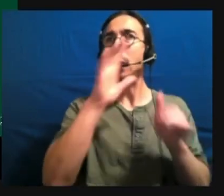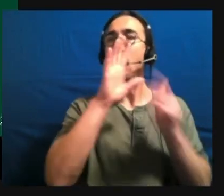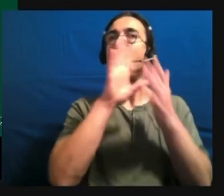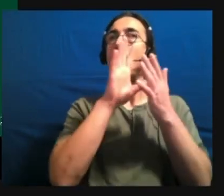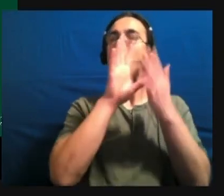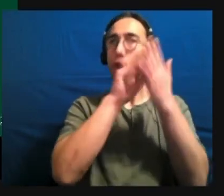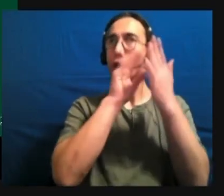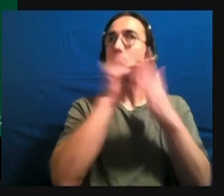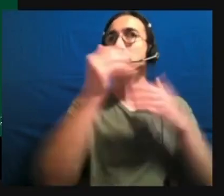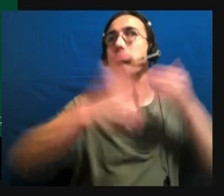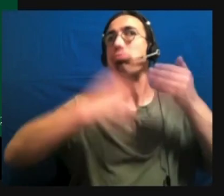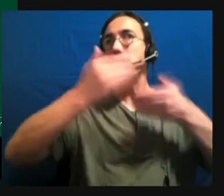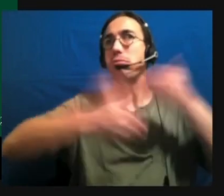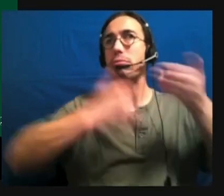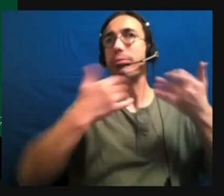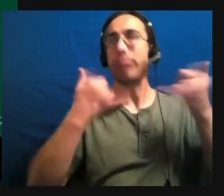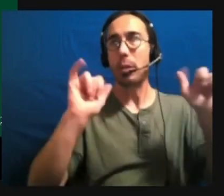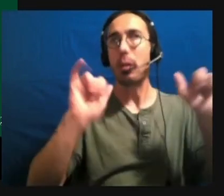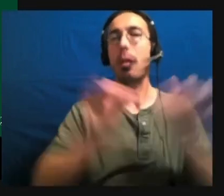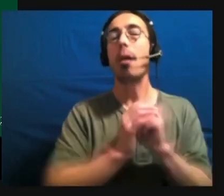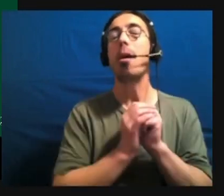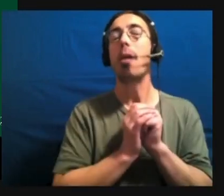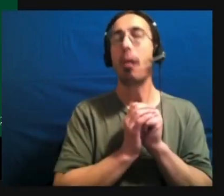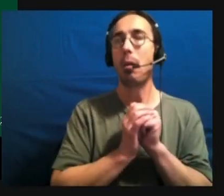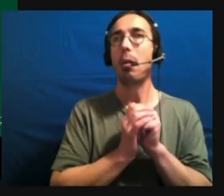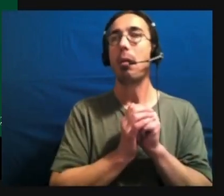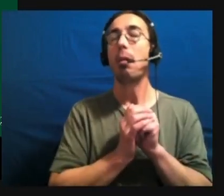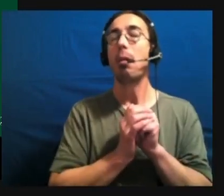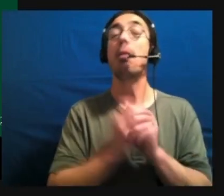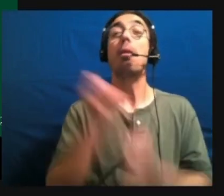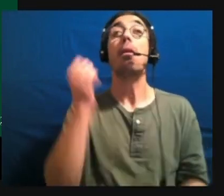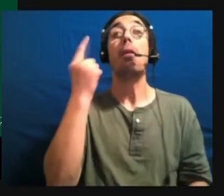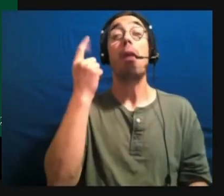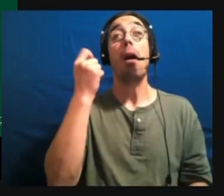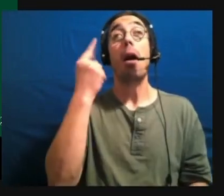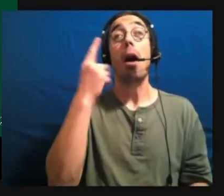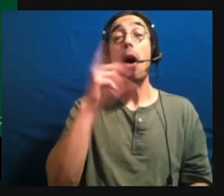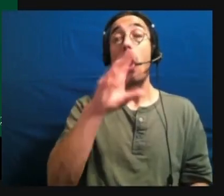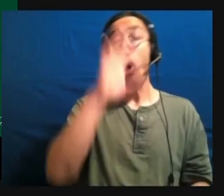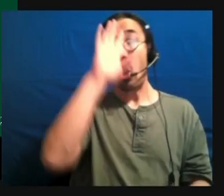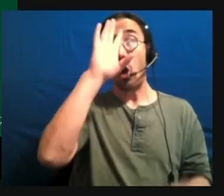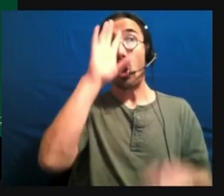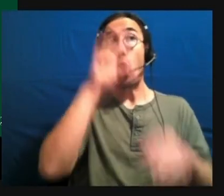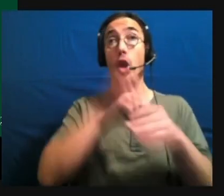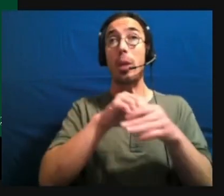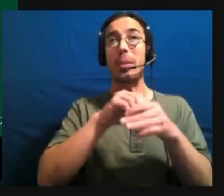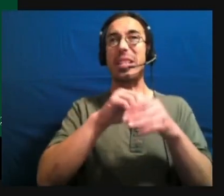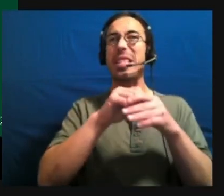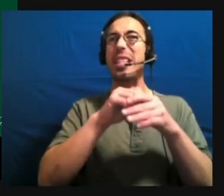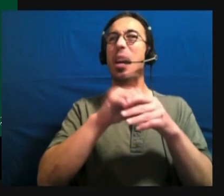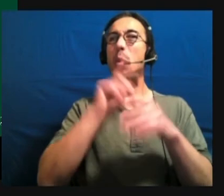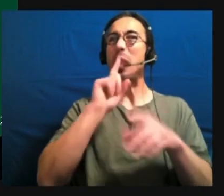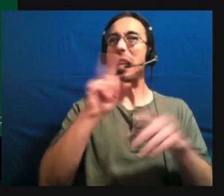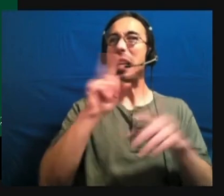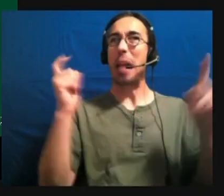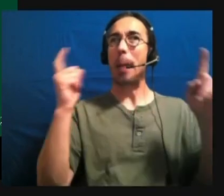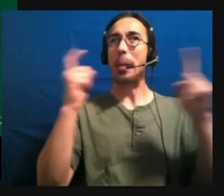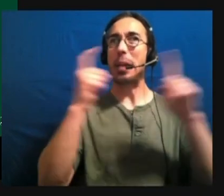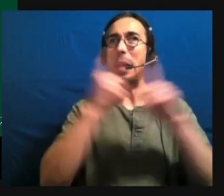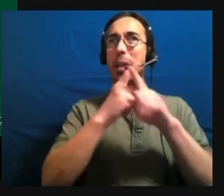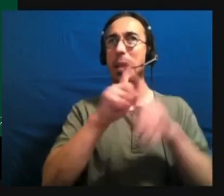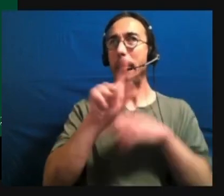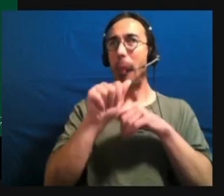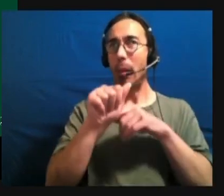The other thing is that autism is a dynamic disability. So our